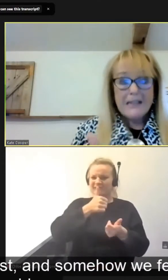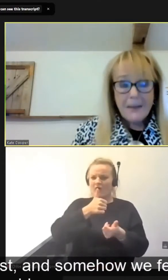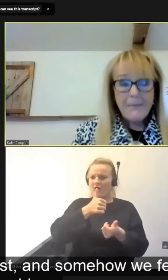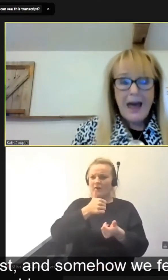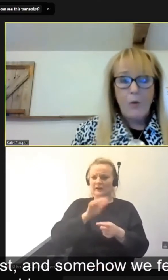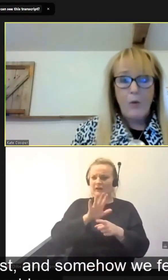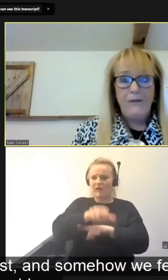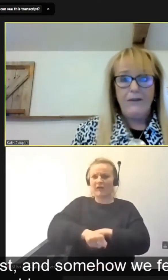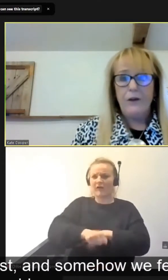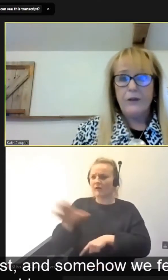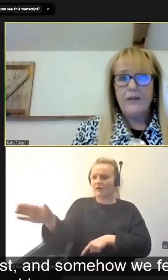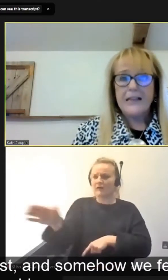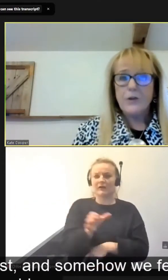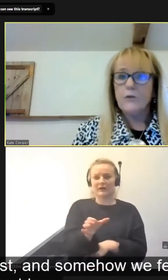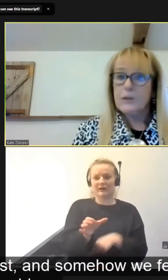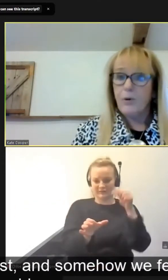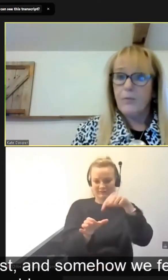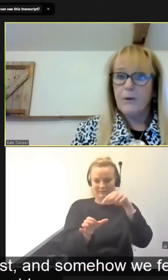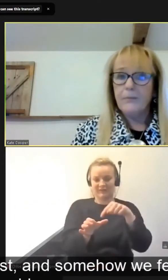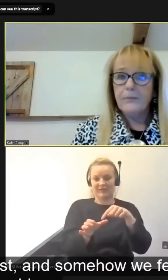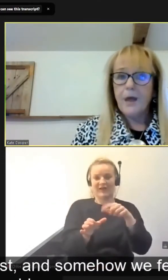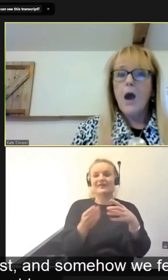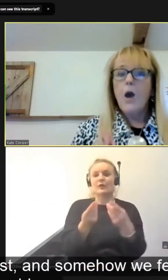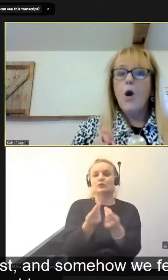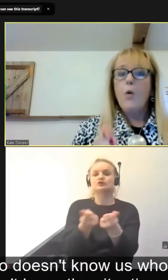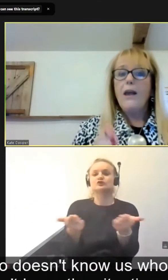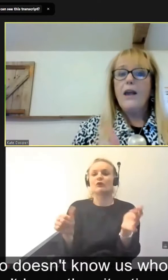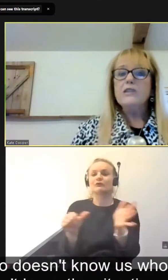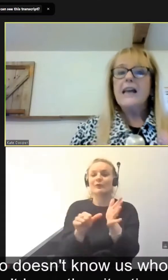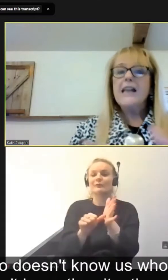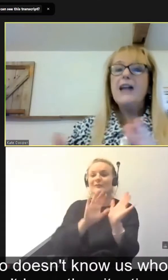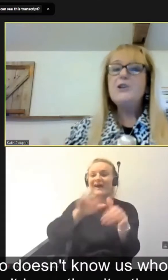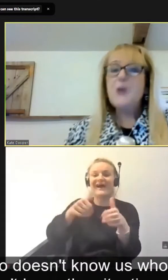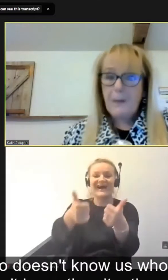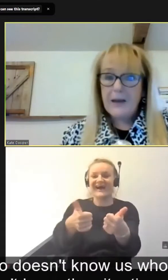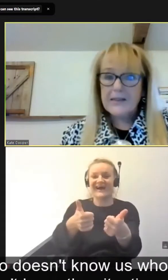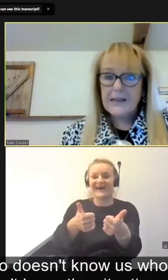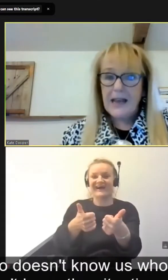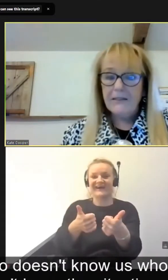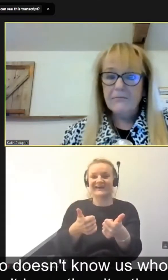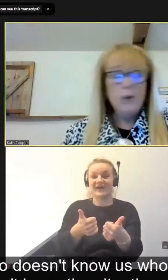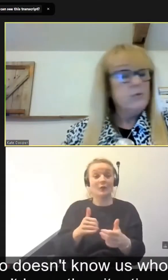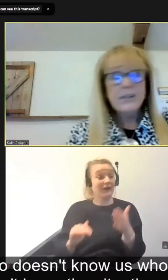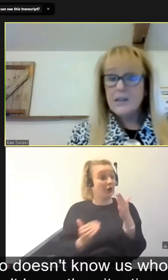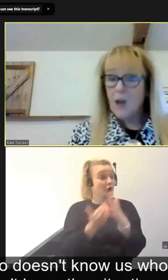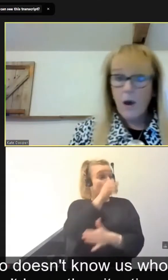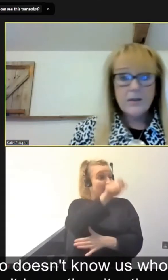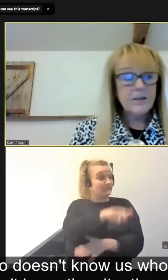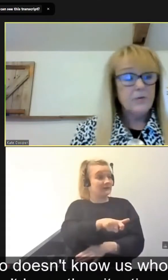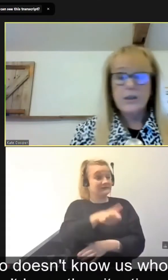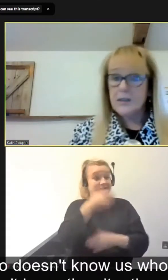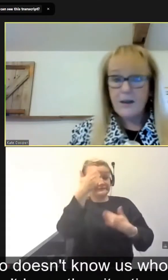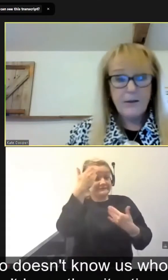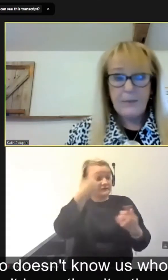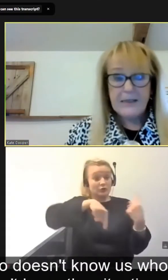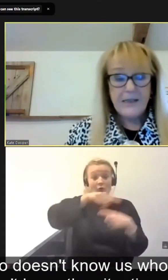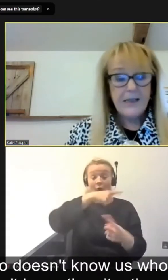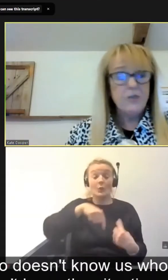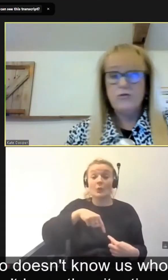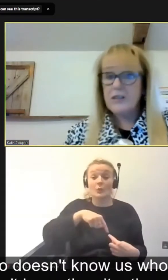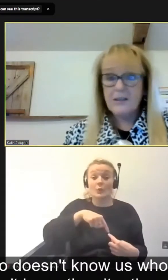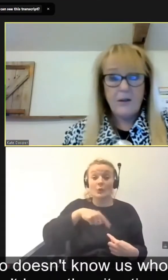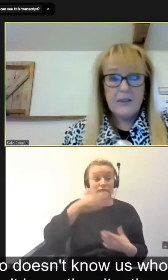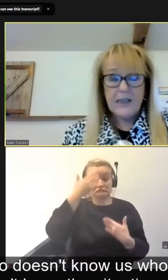And somehow we feel that that solves the problem, we're going to get a new person in who doesn't know us who doesn't know the